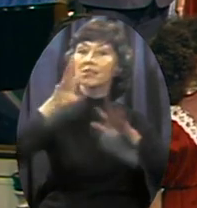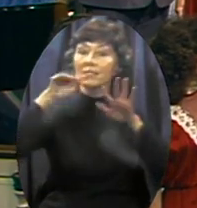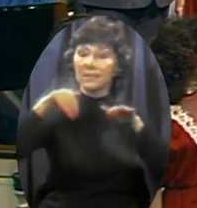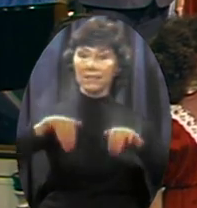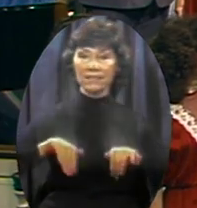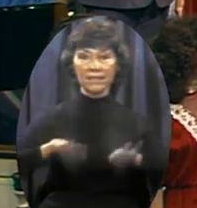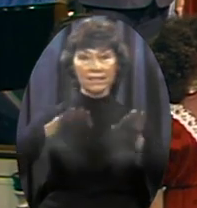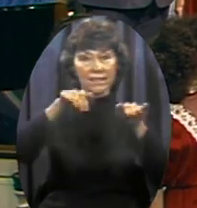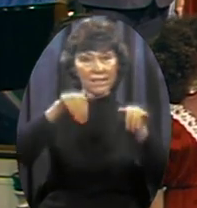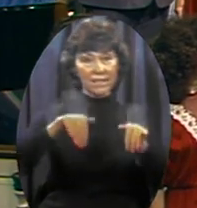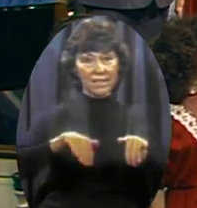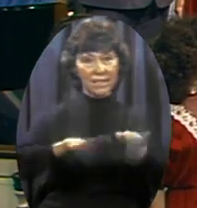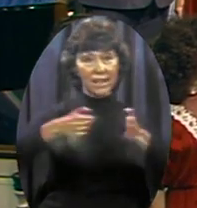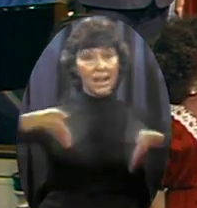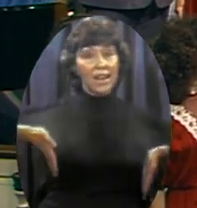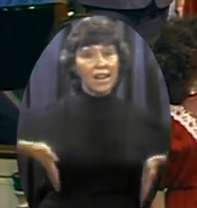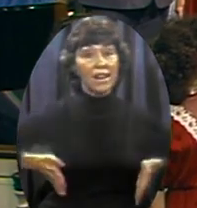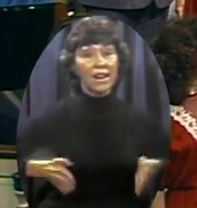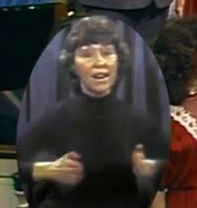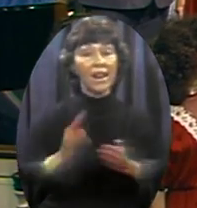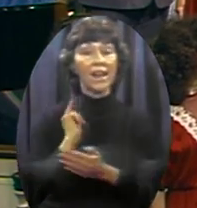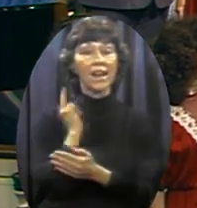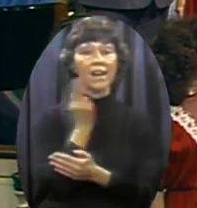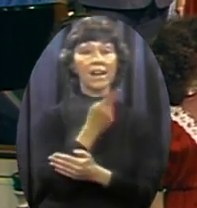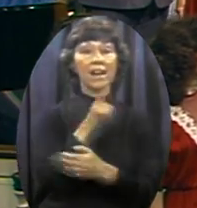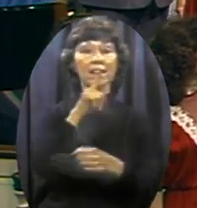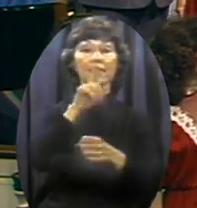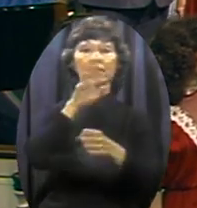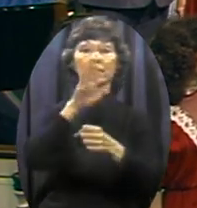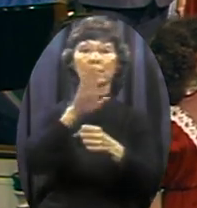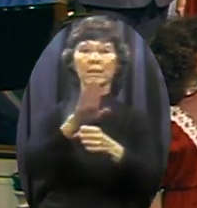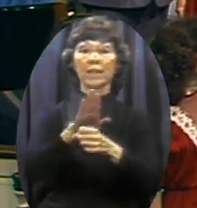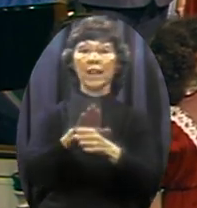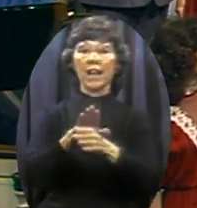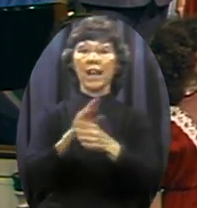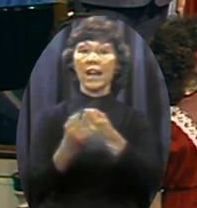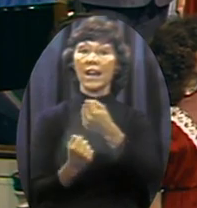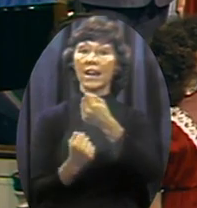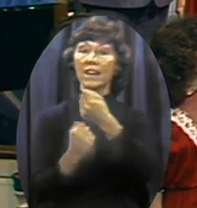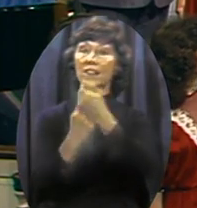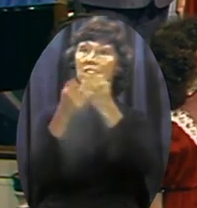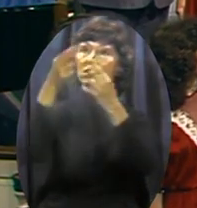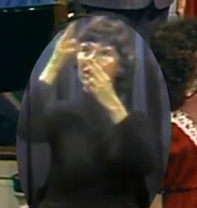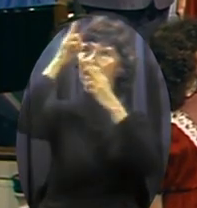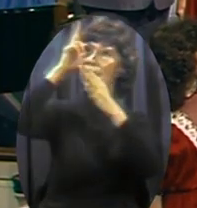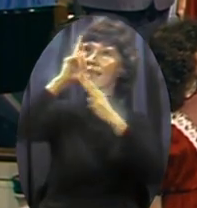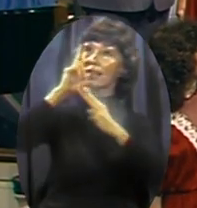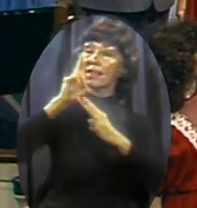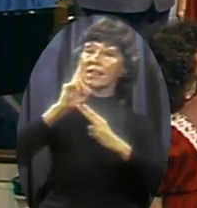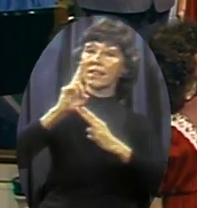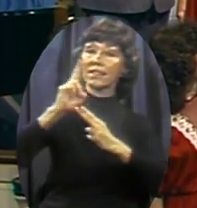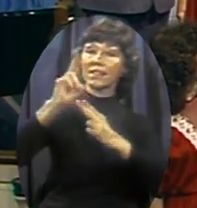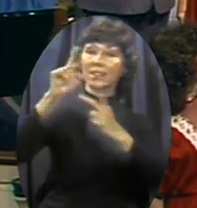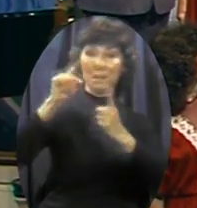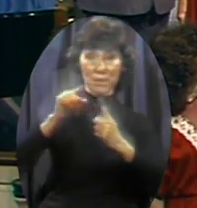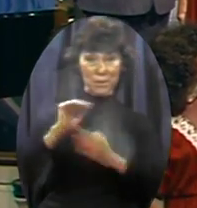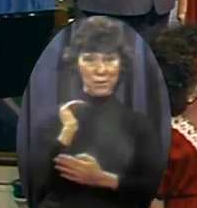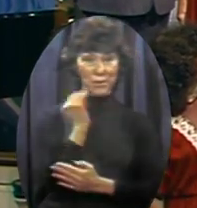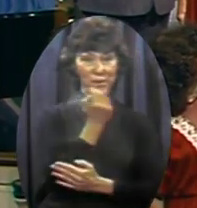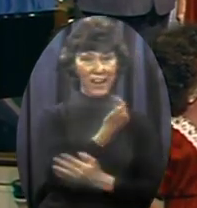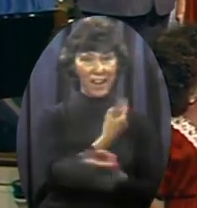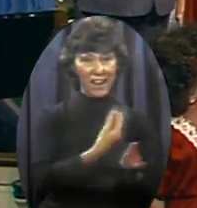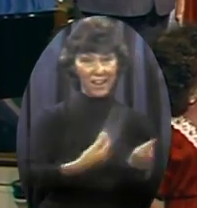Let us pledge allegiance to our